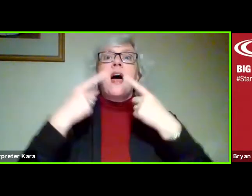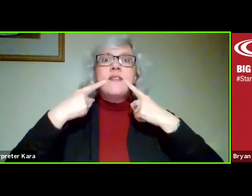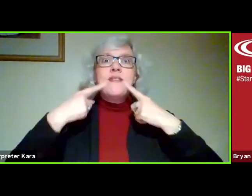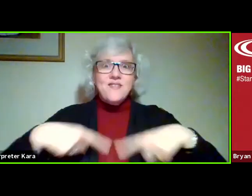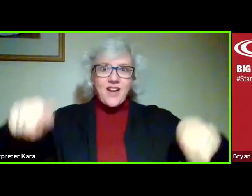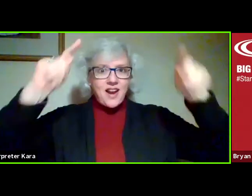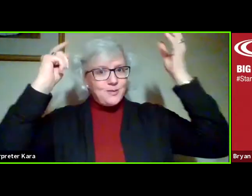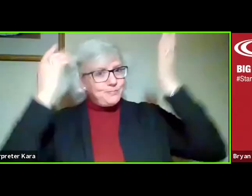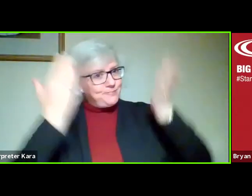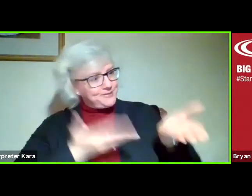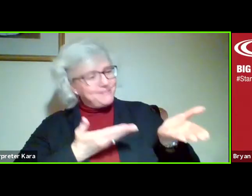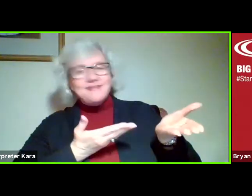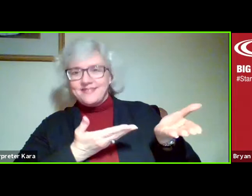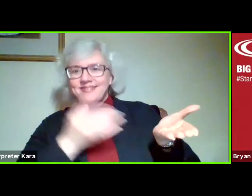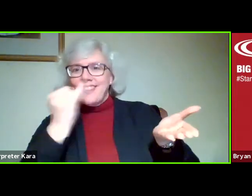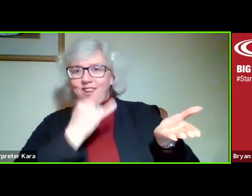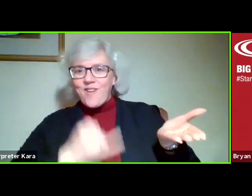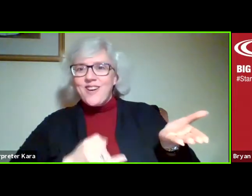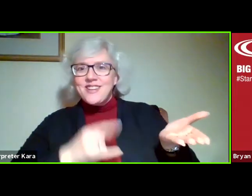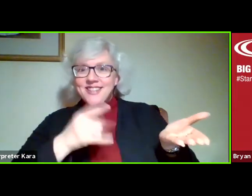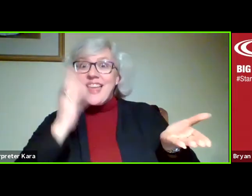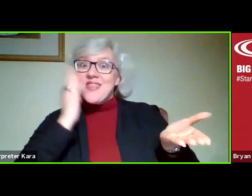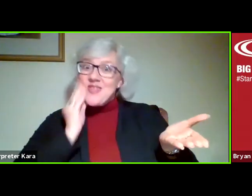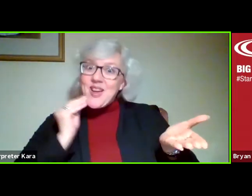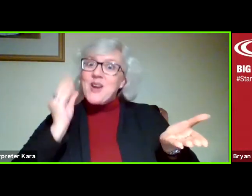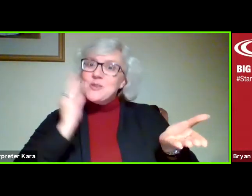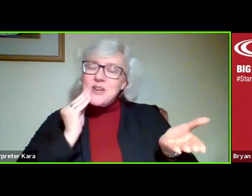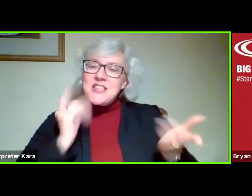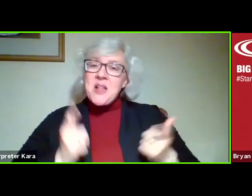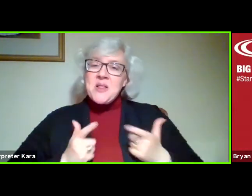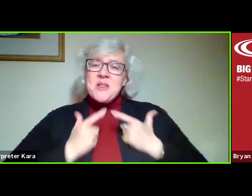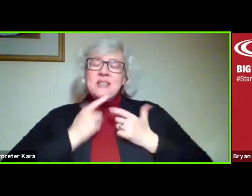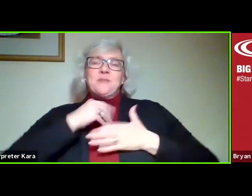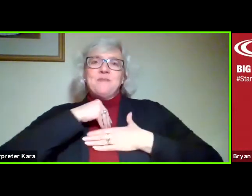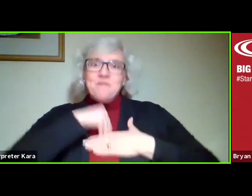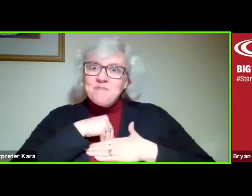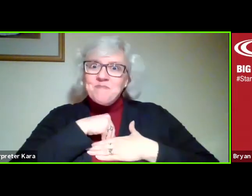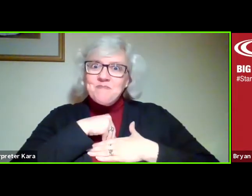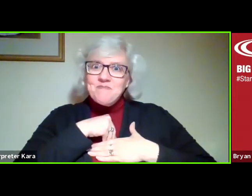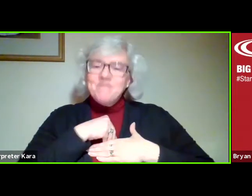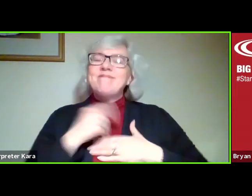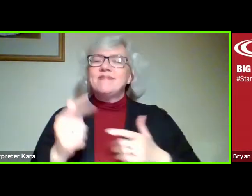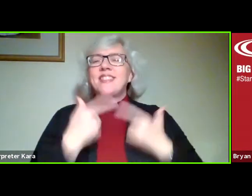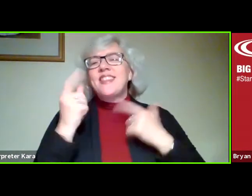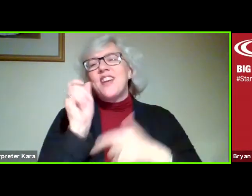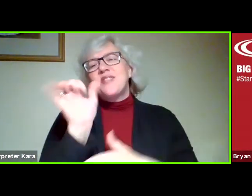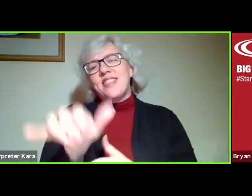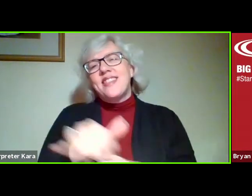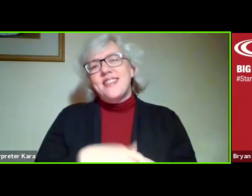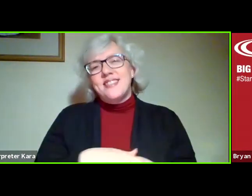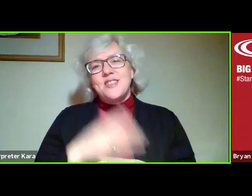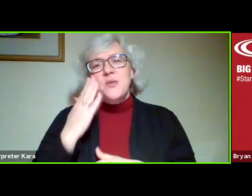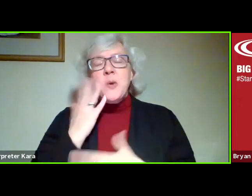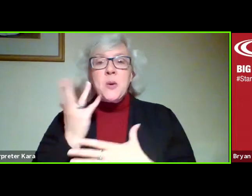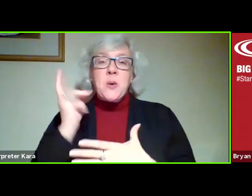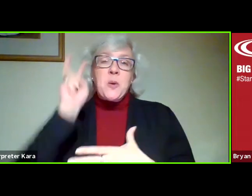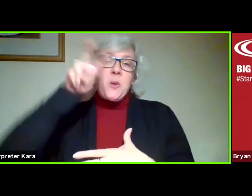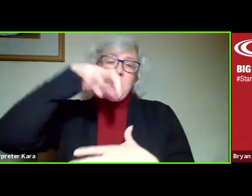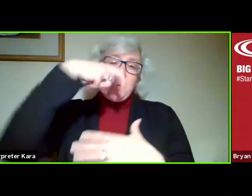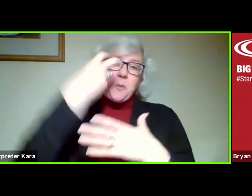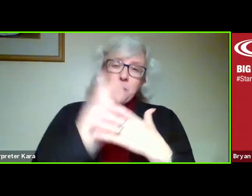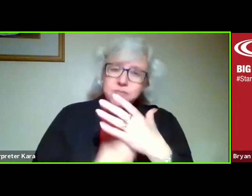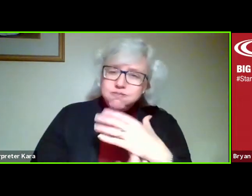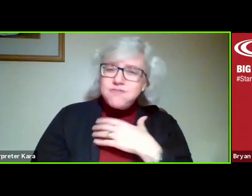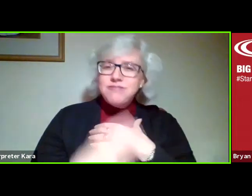product. And that's an experience that will live with you forever, because that's what life's about. It's about immersing yourself in the